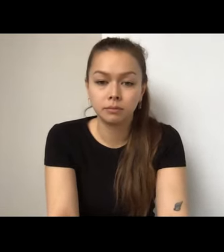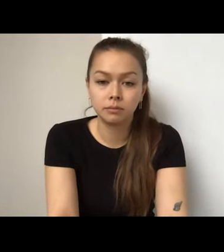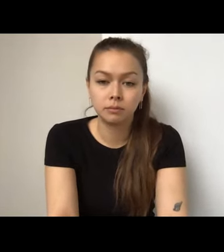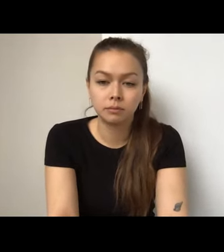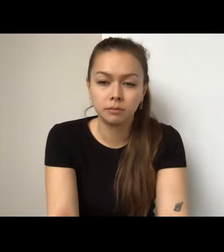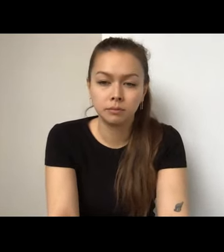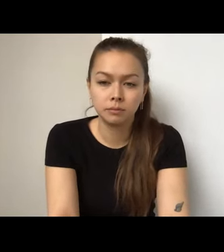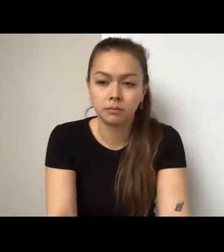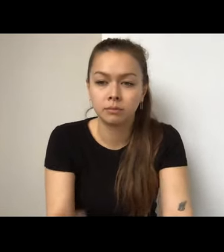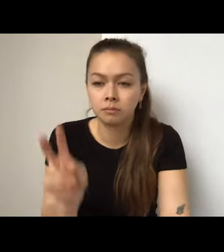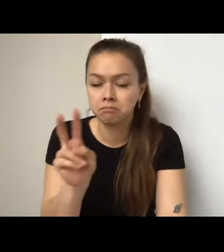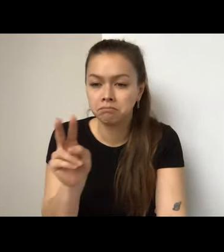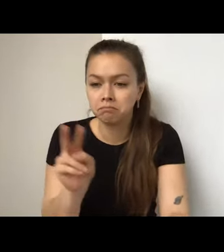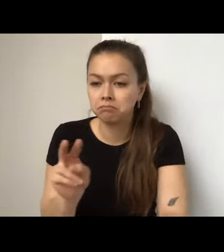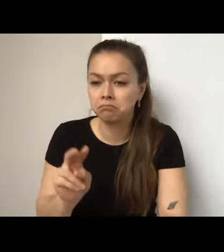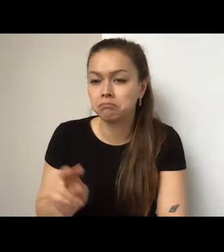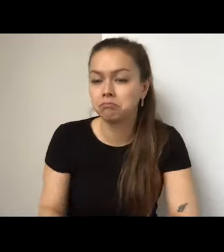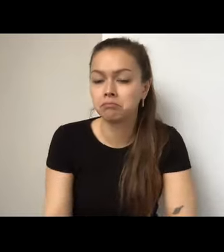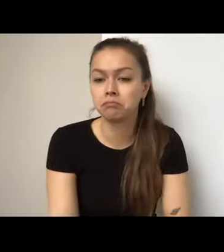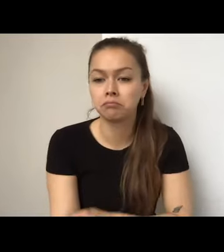Let's see. I'm just looking through.